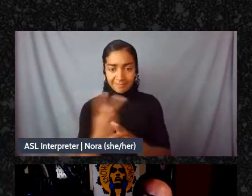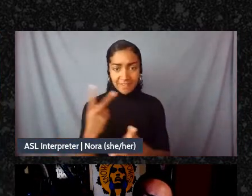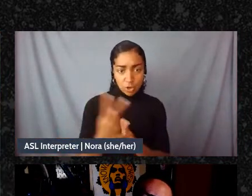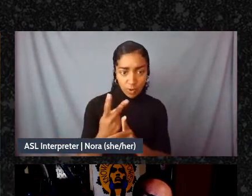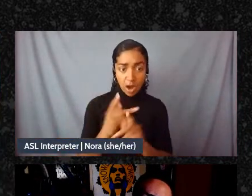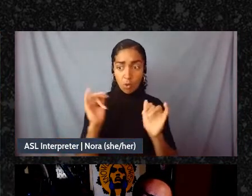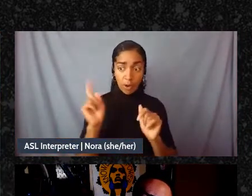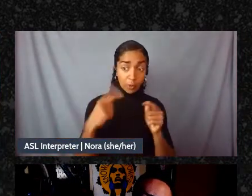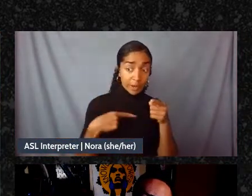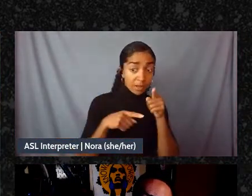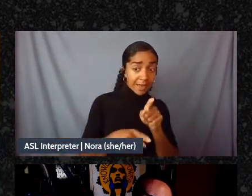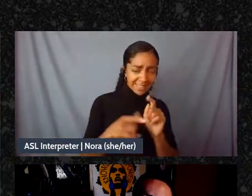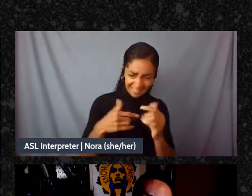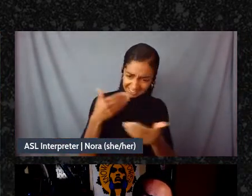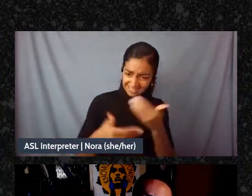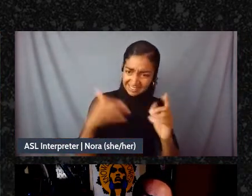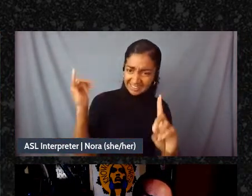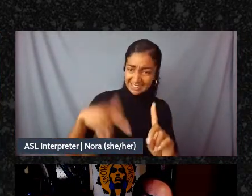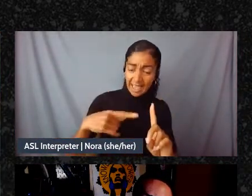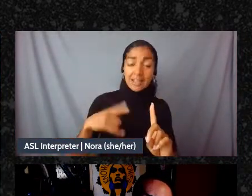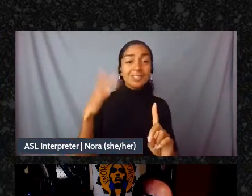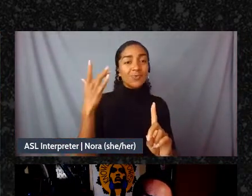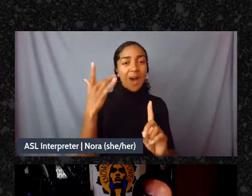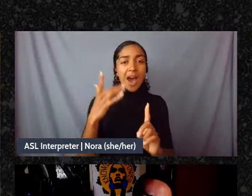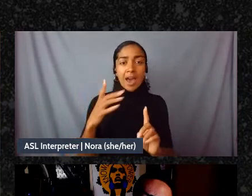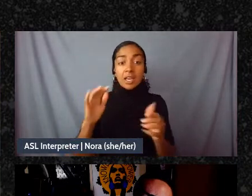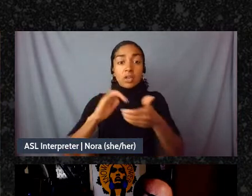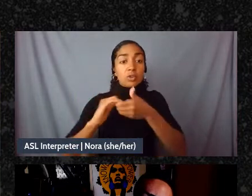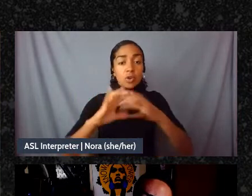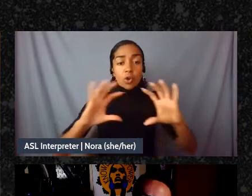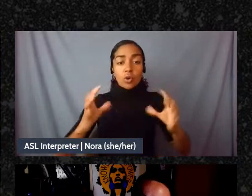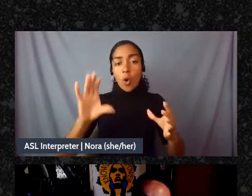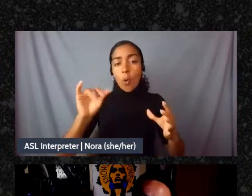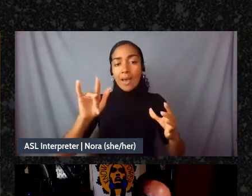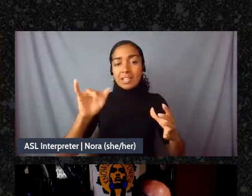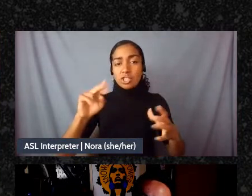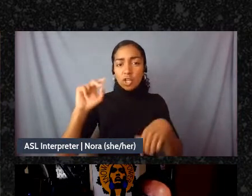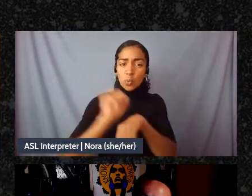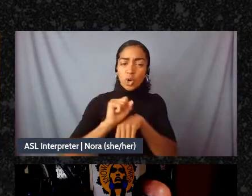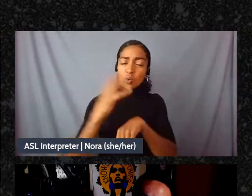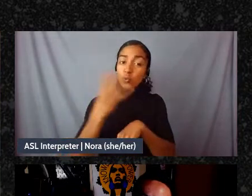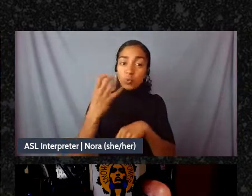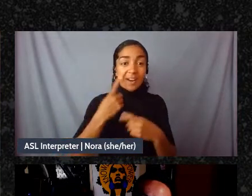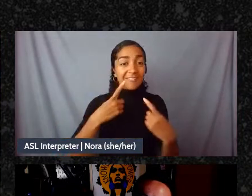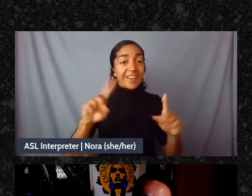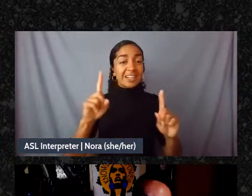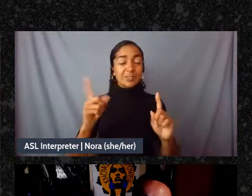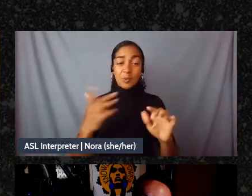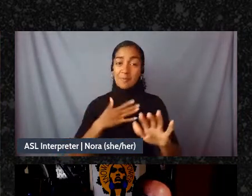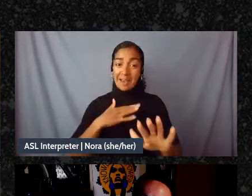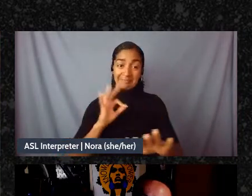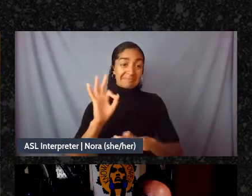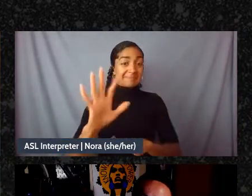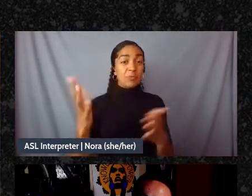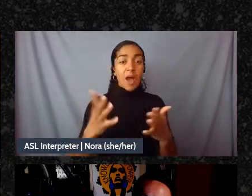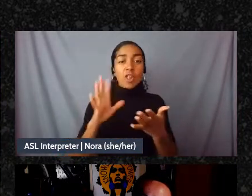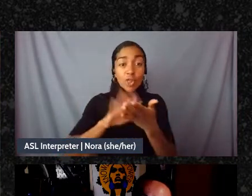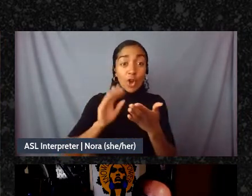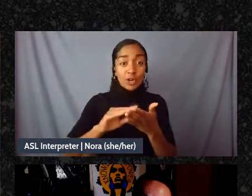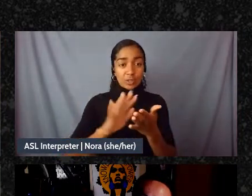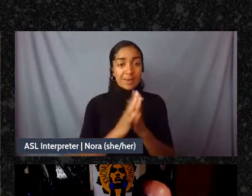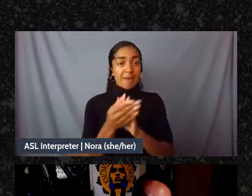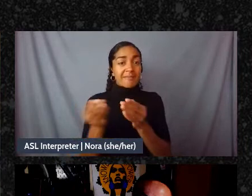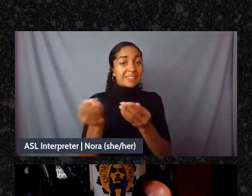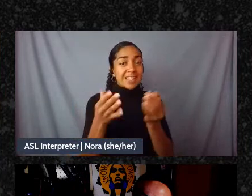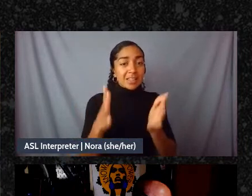that's what makes great coalition work highly effective so just a pitch for like learn to facilitate learn to mediate like be that